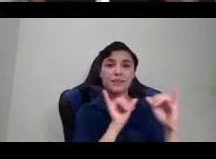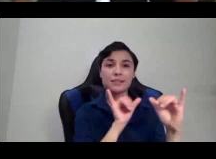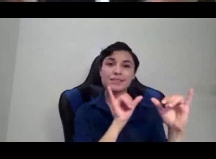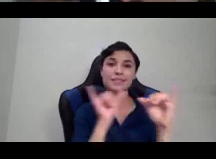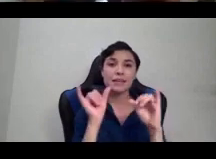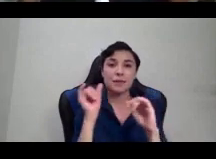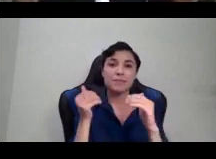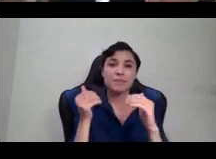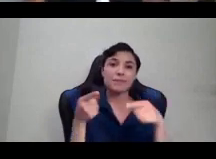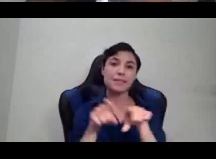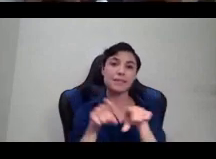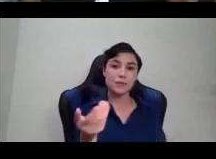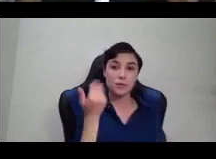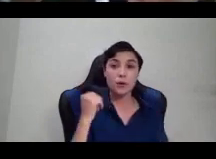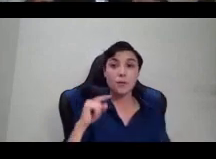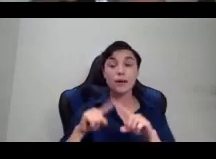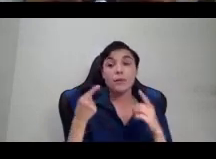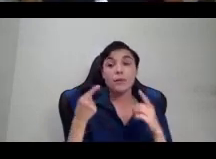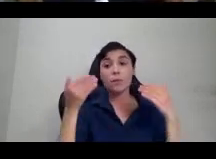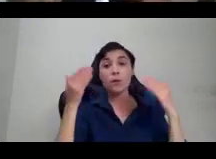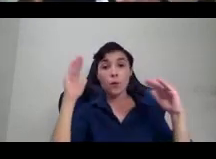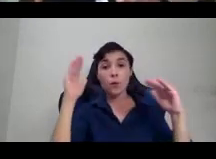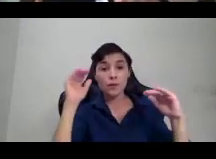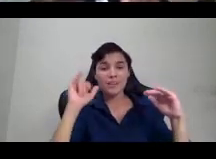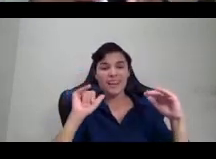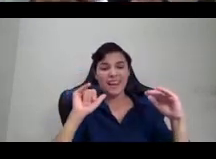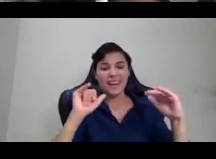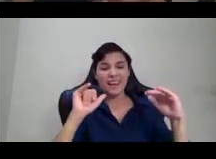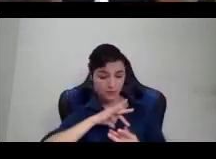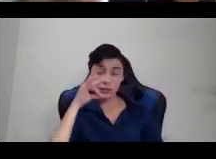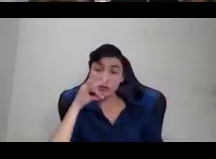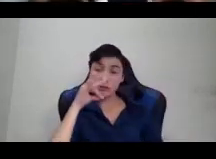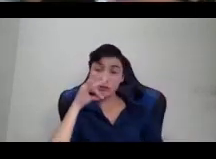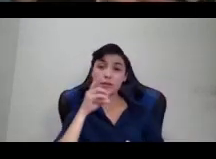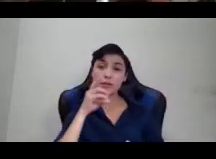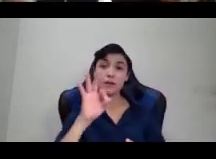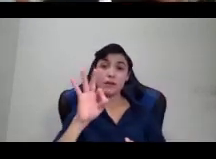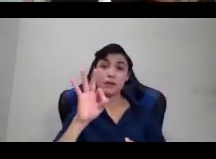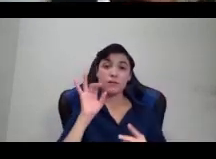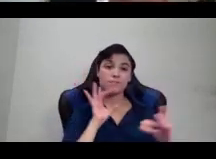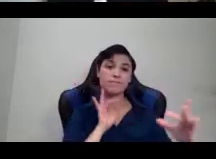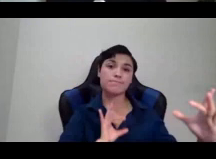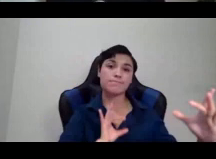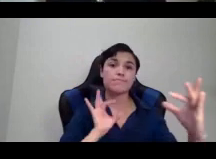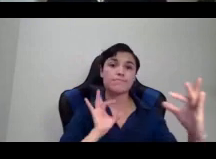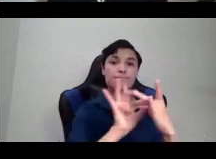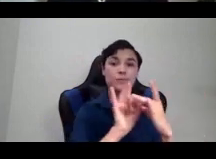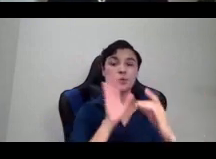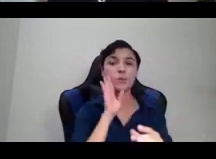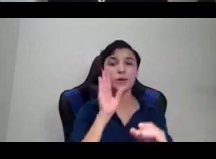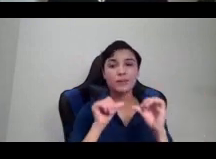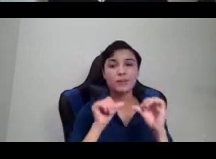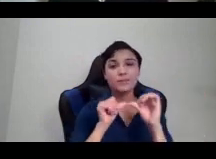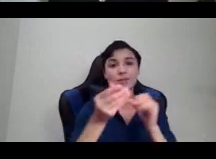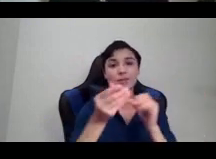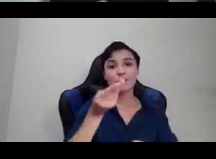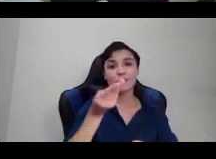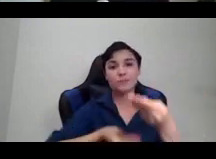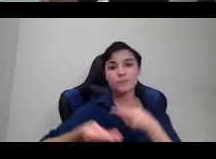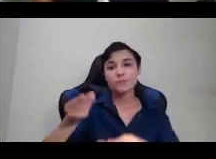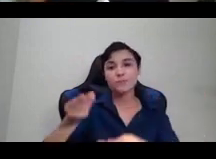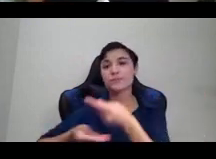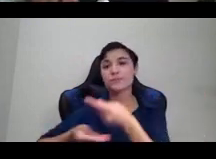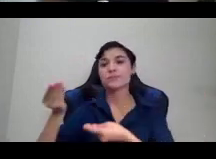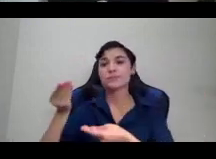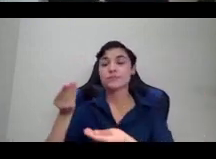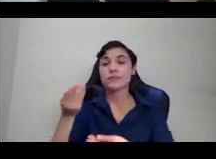spirit of connection will continue to move between us and that hopefully as well